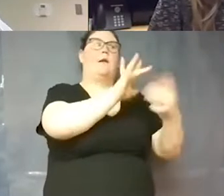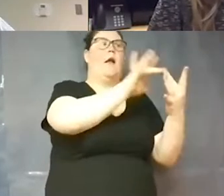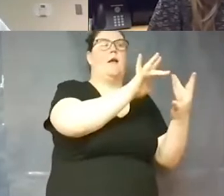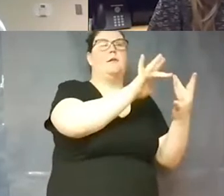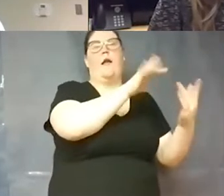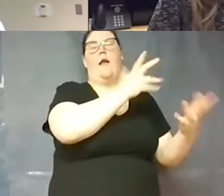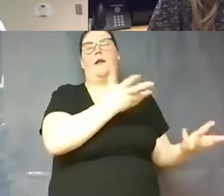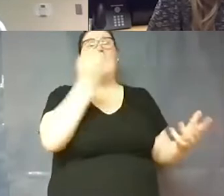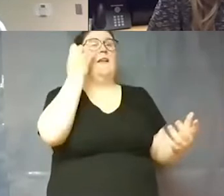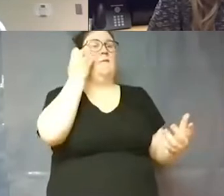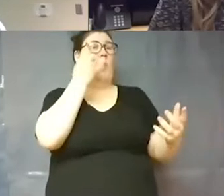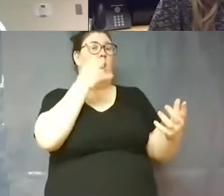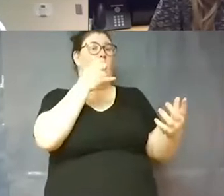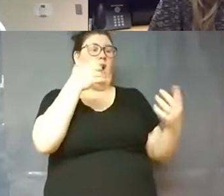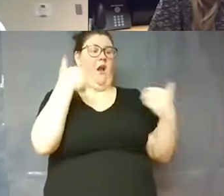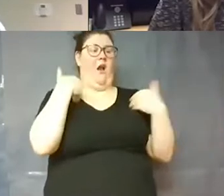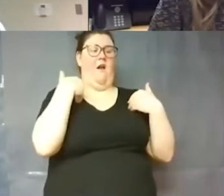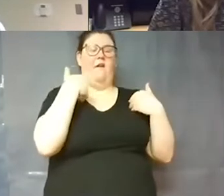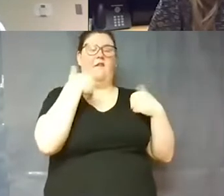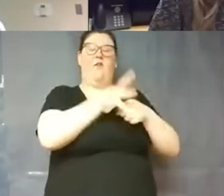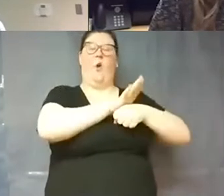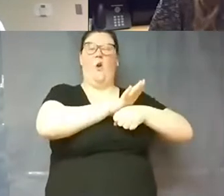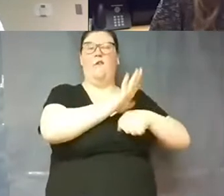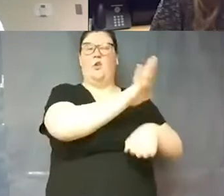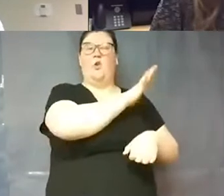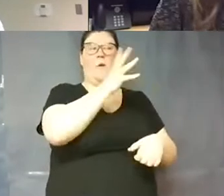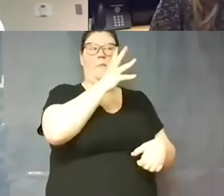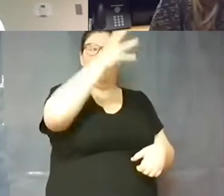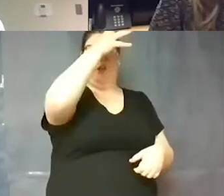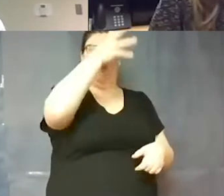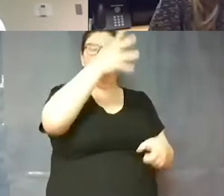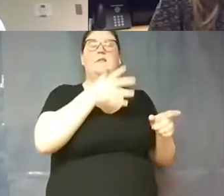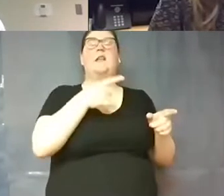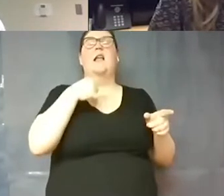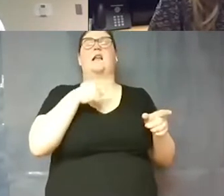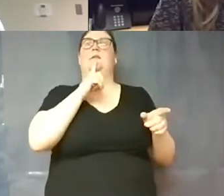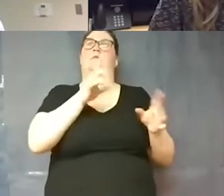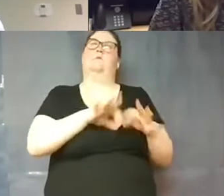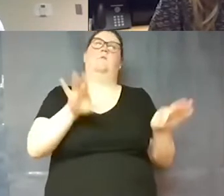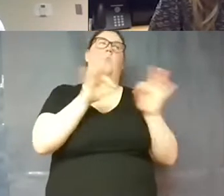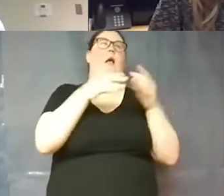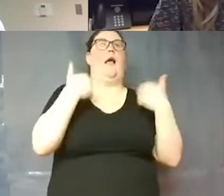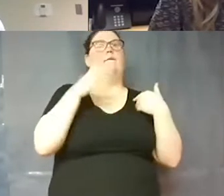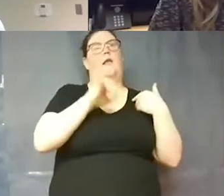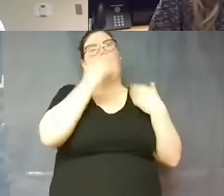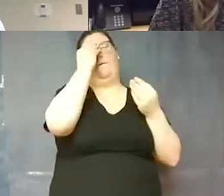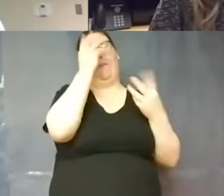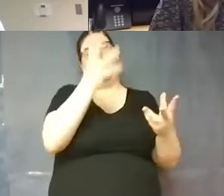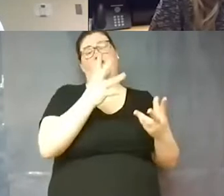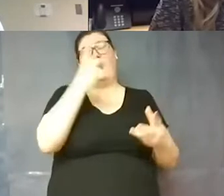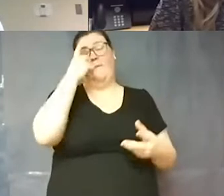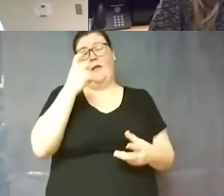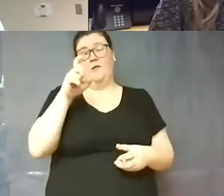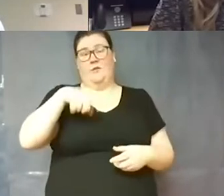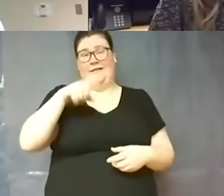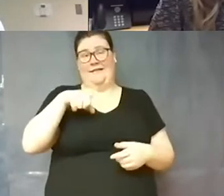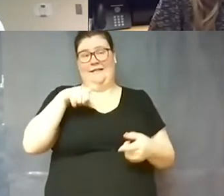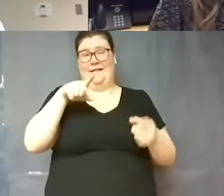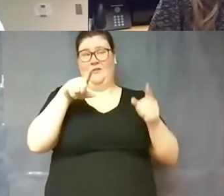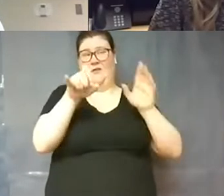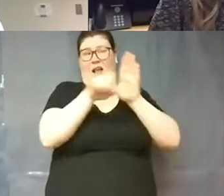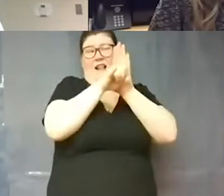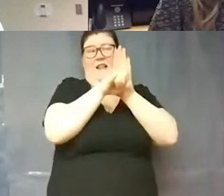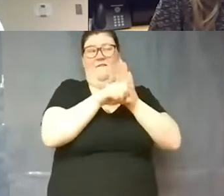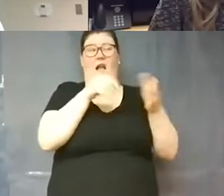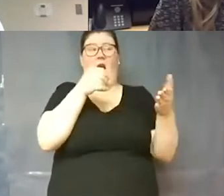covid positive and you're a parent it's really critical that we get this information um because we do need to identify the close